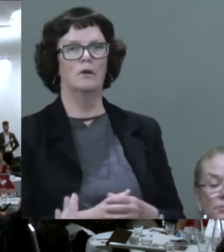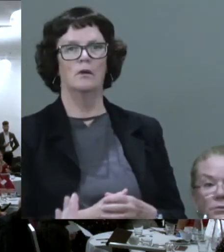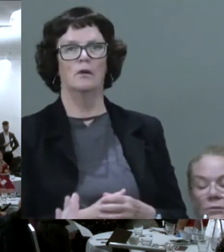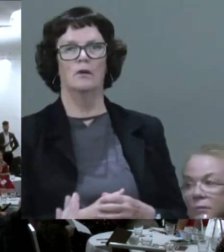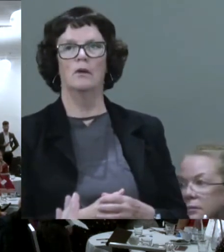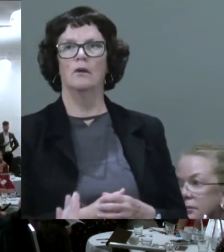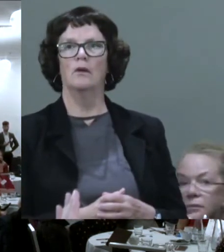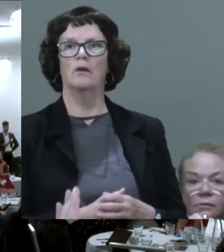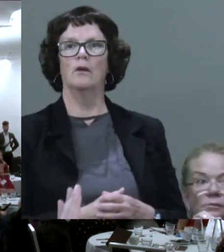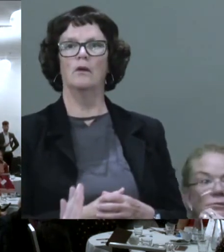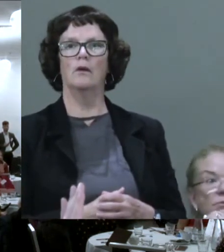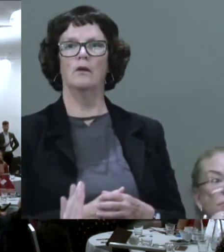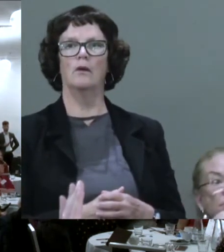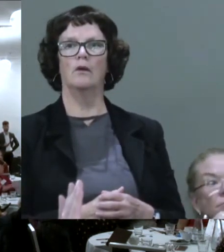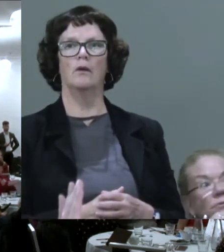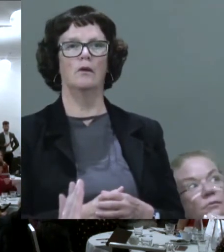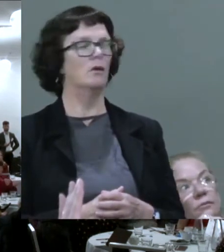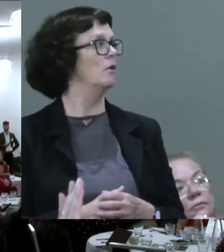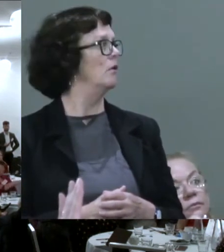Next.